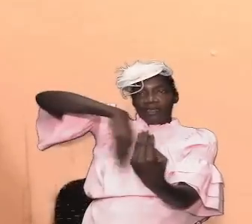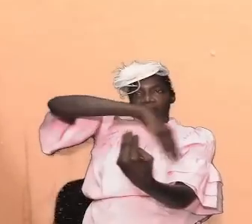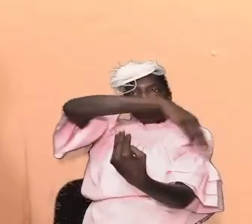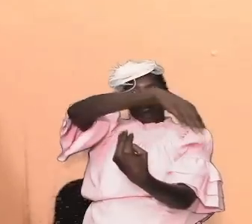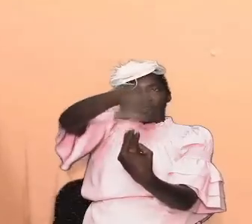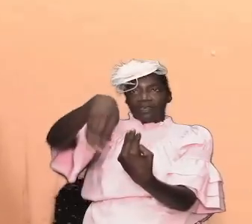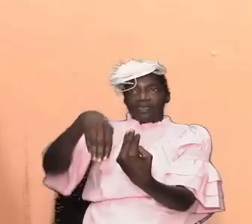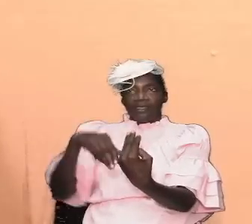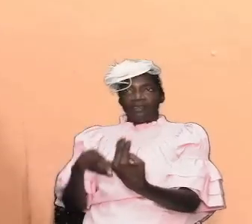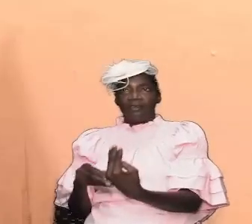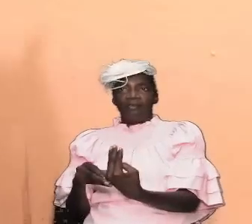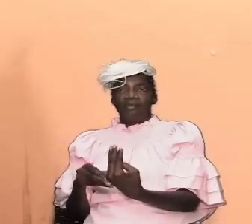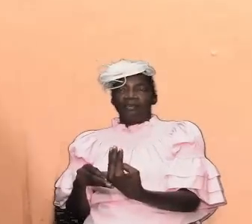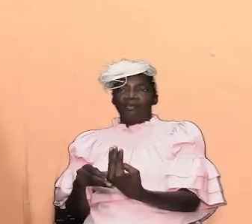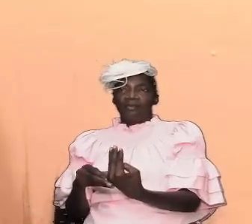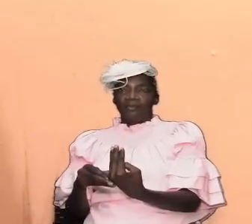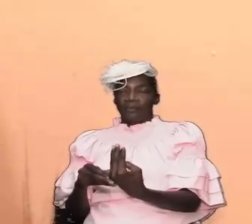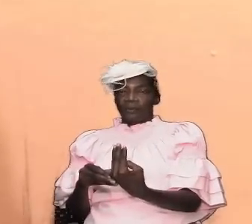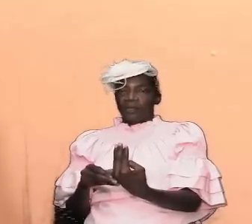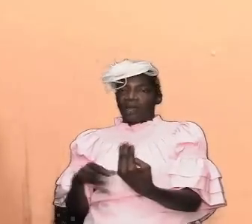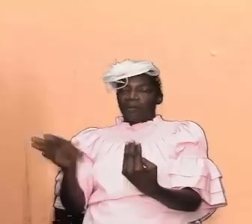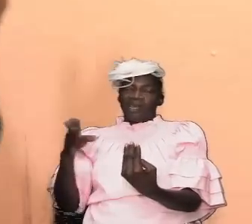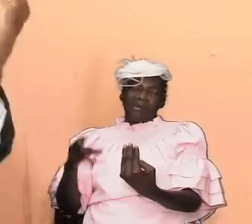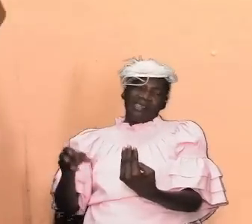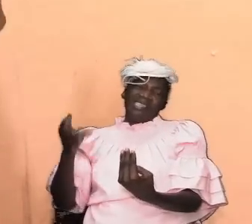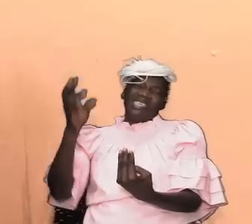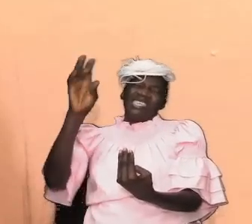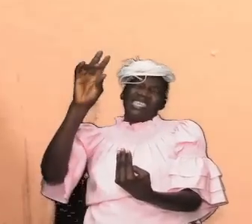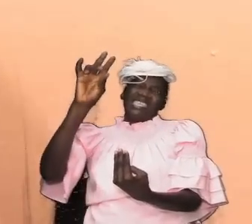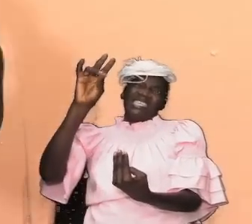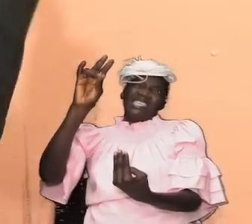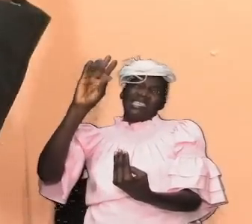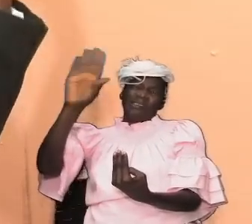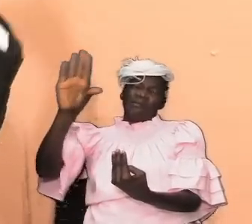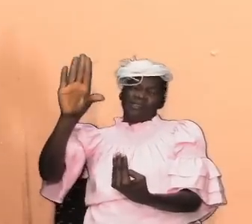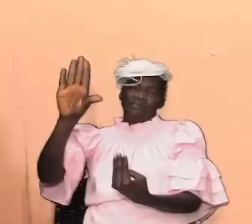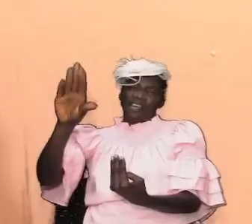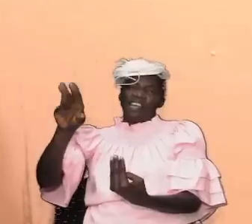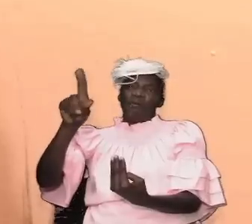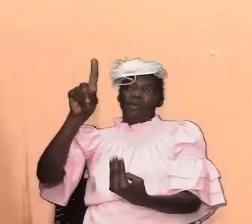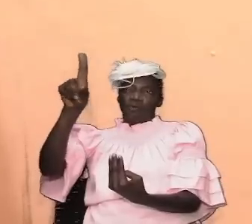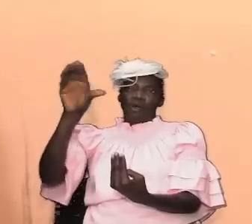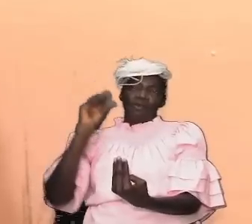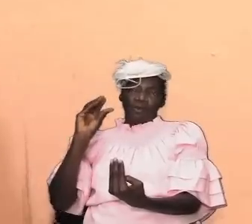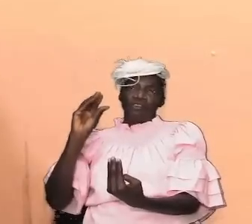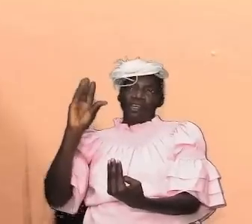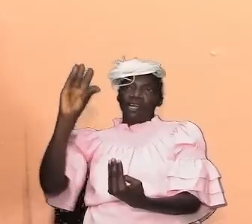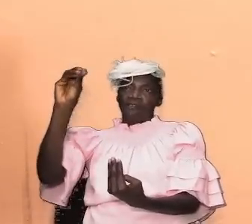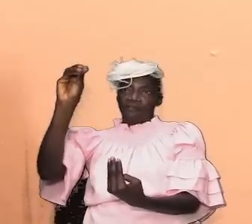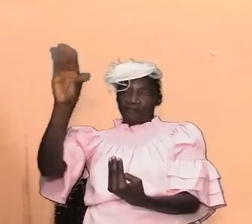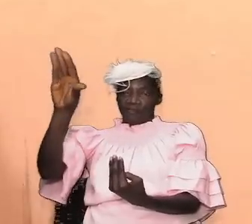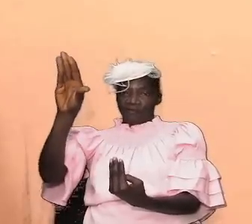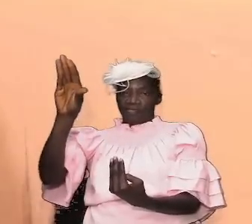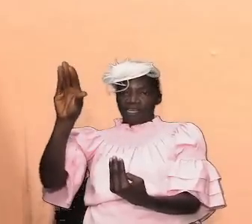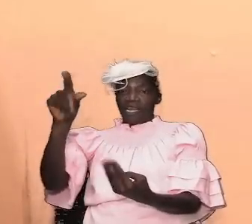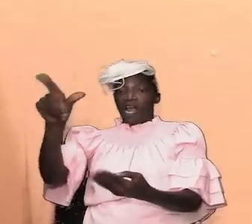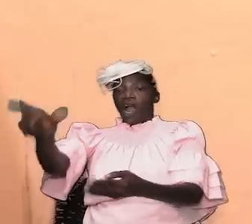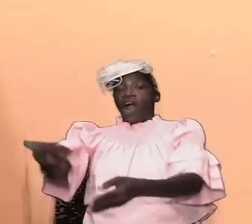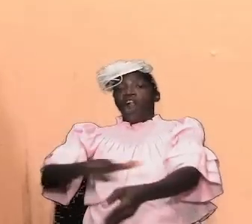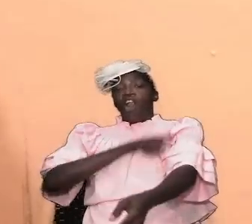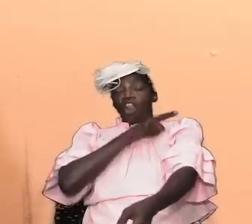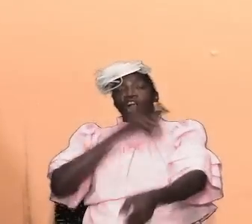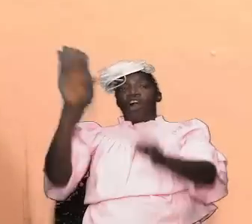was about 75 feet by 150 feet 75 feet wide 150 feet long and then inside of that